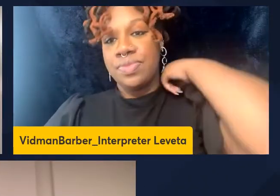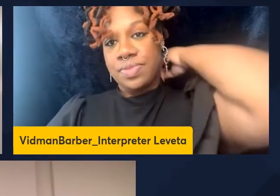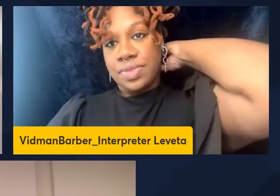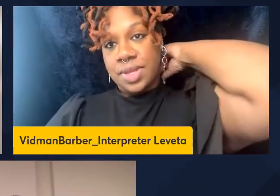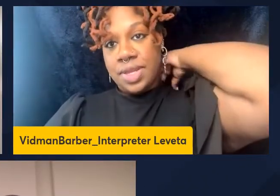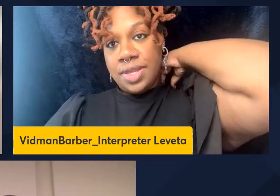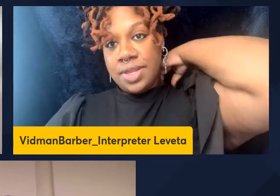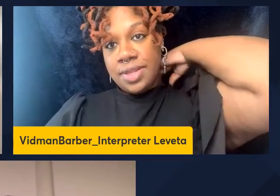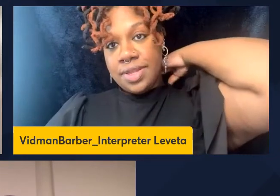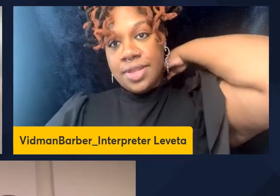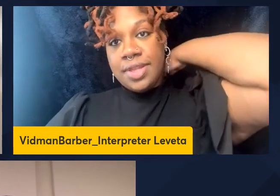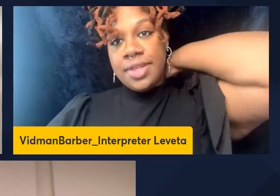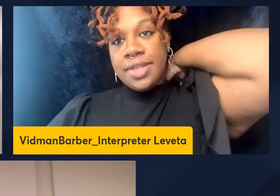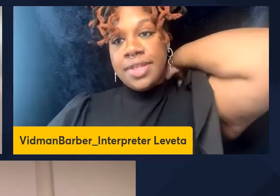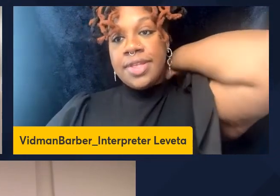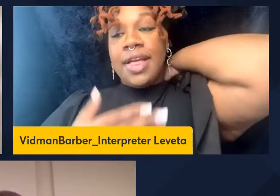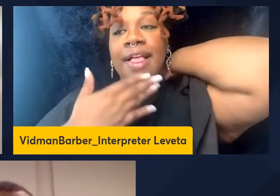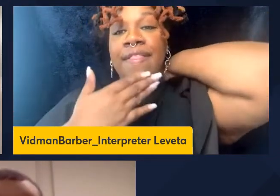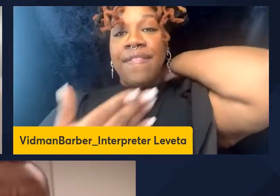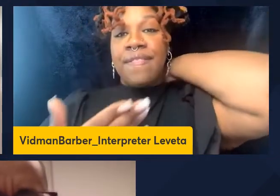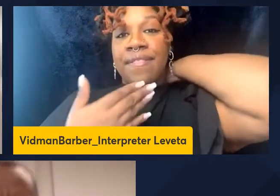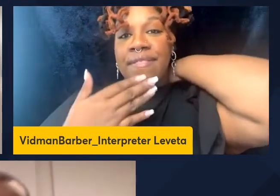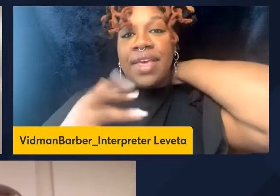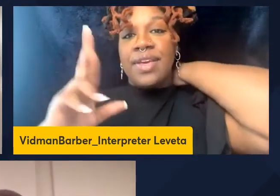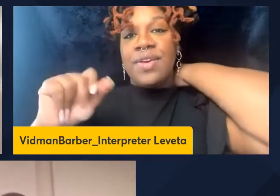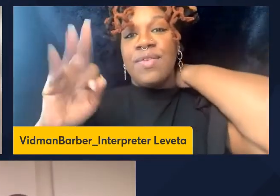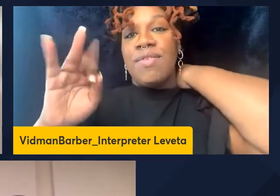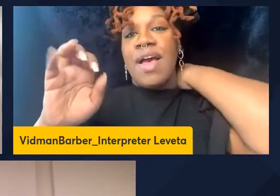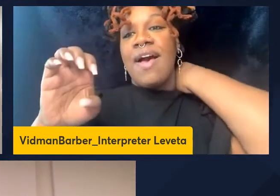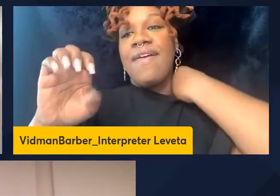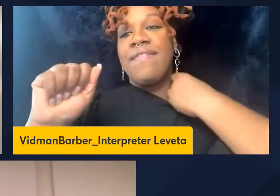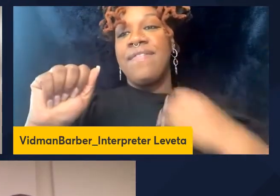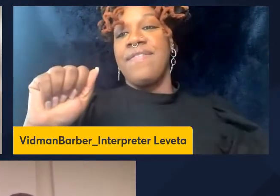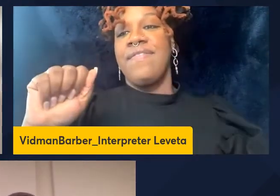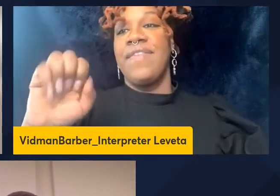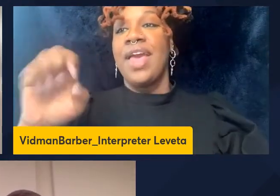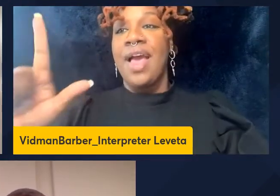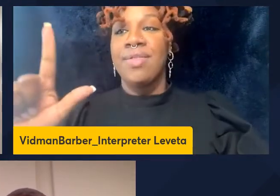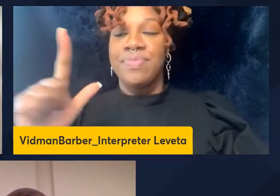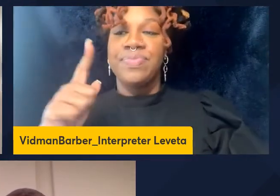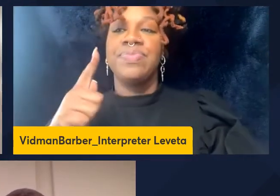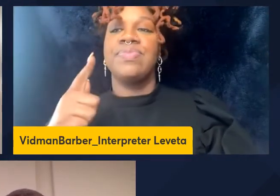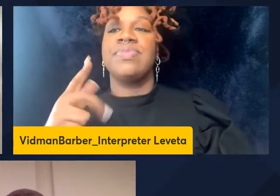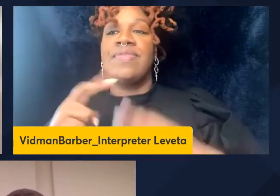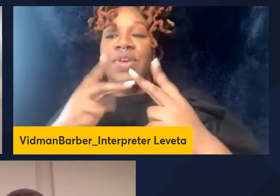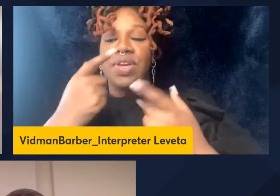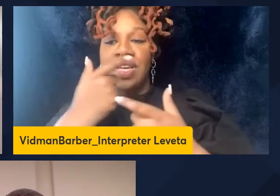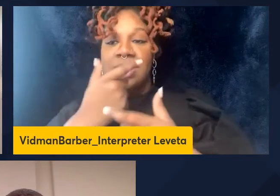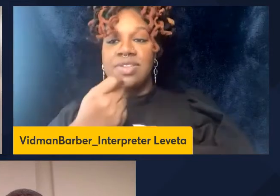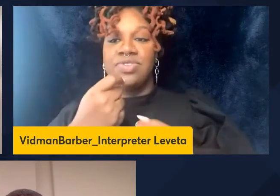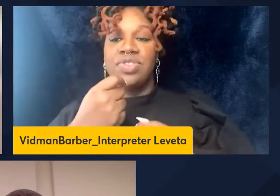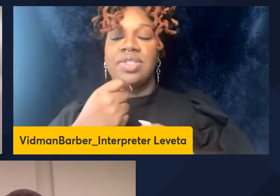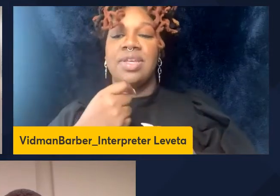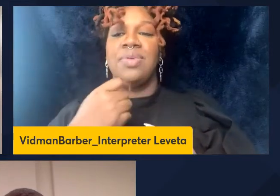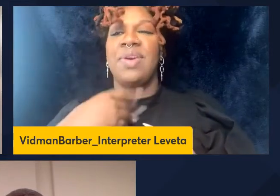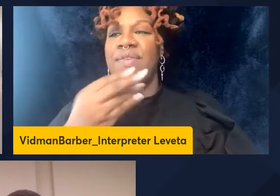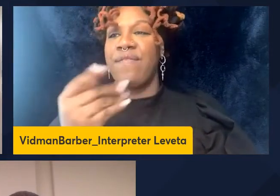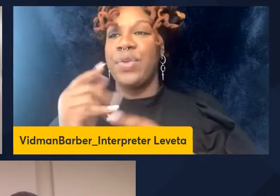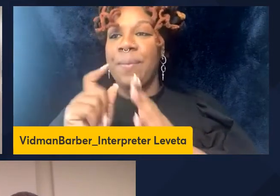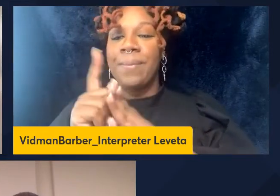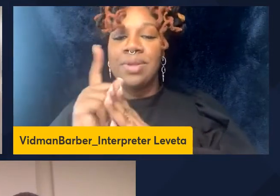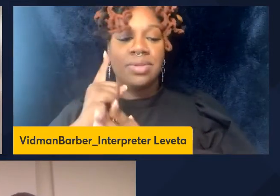thank you very much Rafael that was really interesting it was really great talk so we have a couple of minutes for